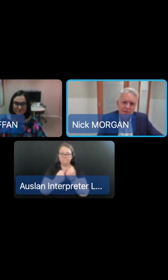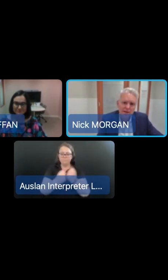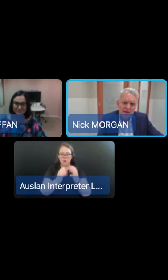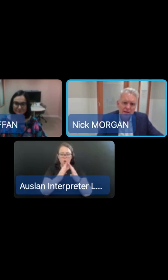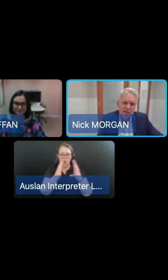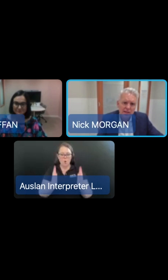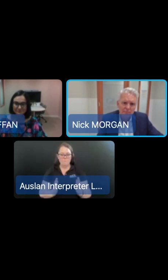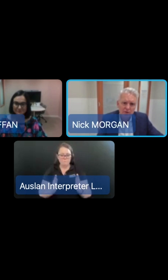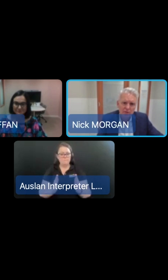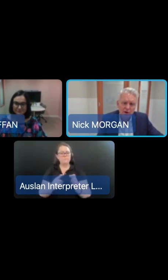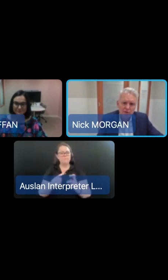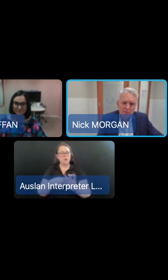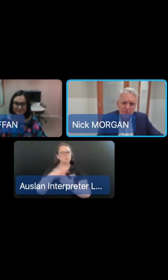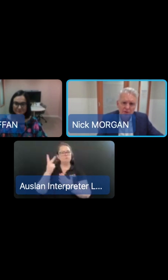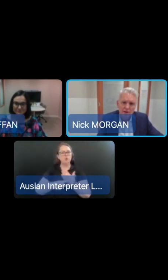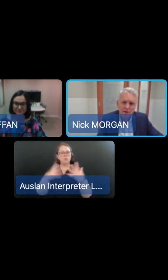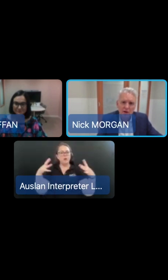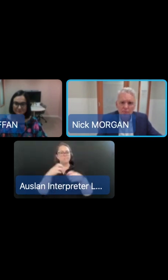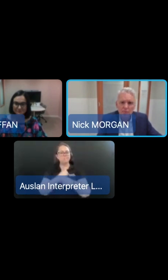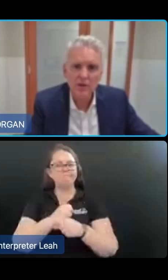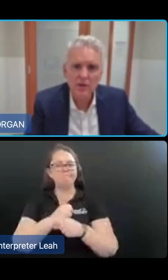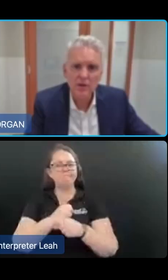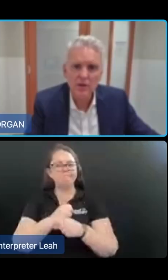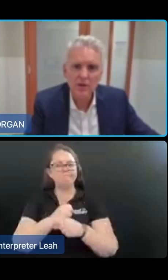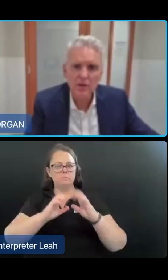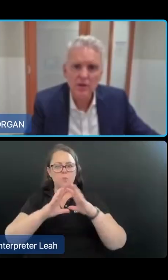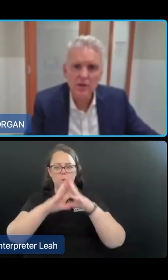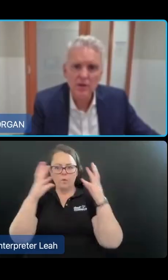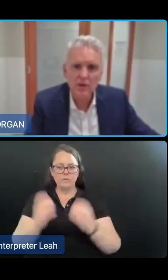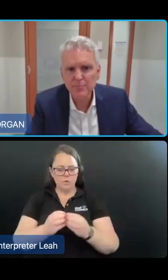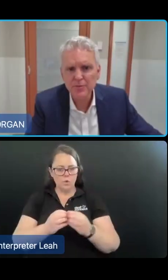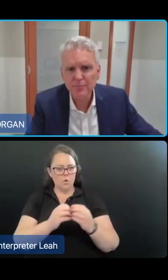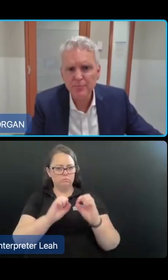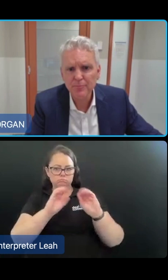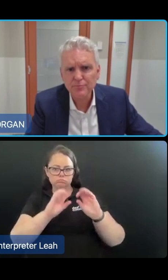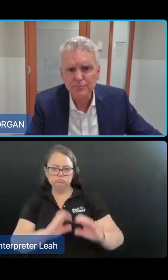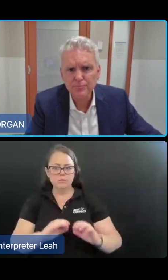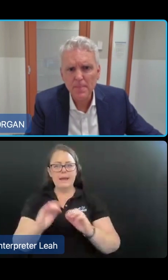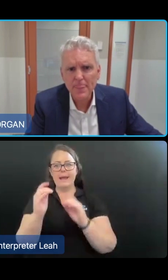and give an update on the program design. I'll then conclude with some next steps.